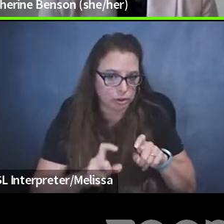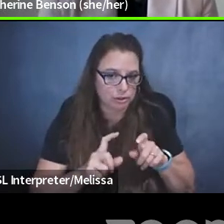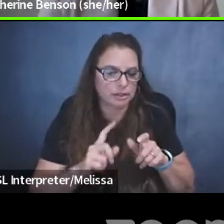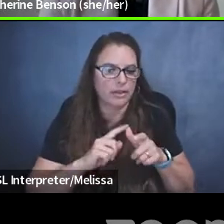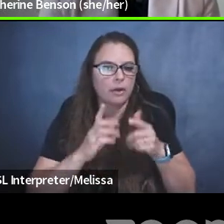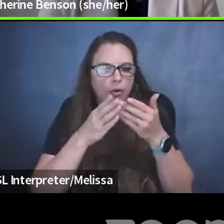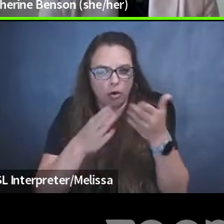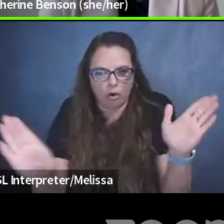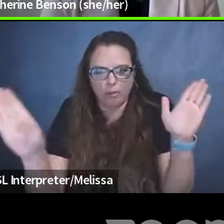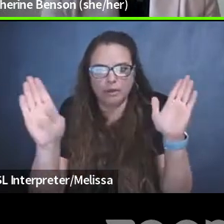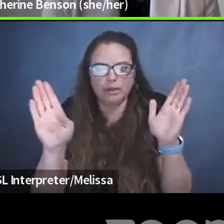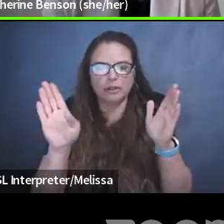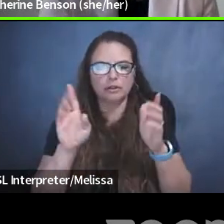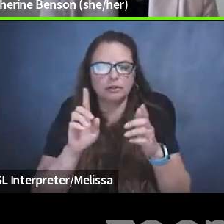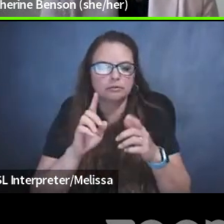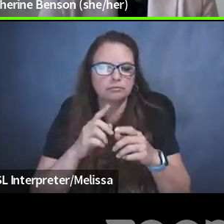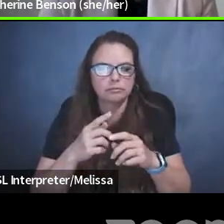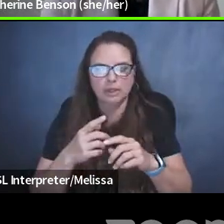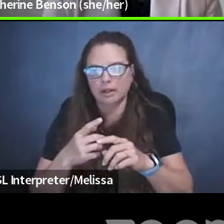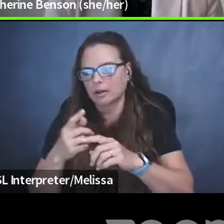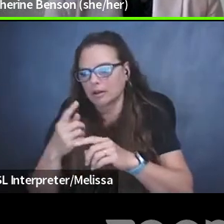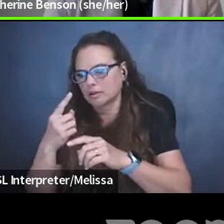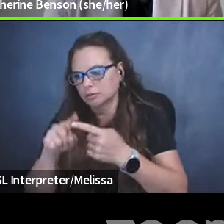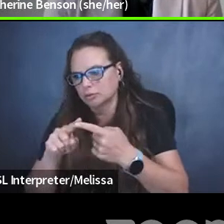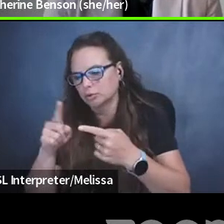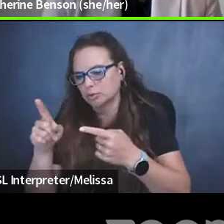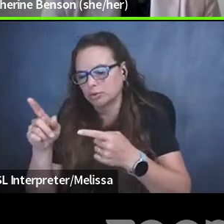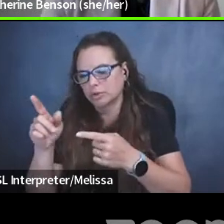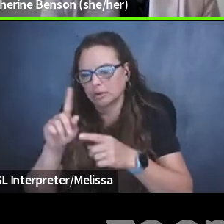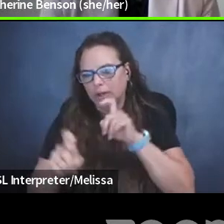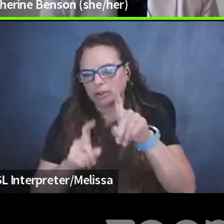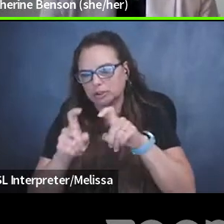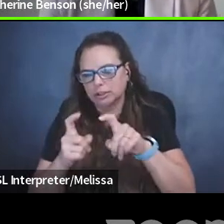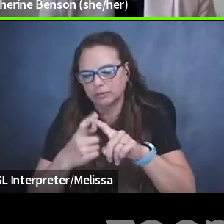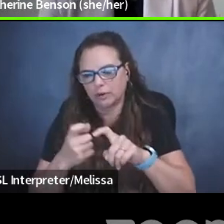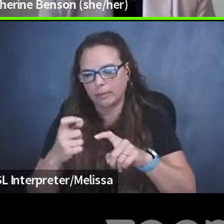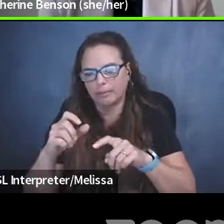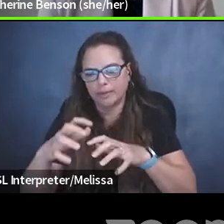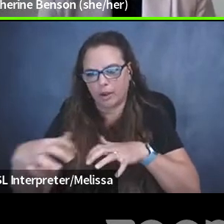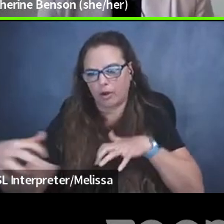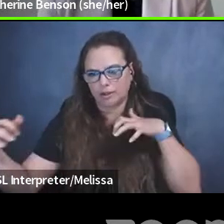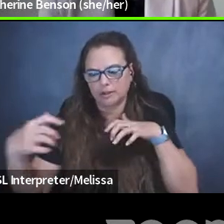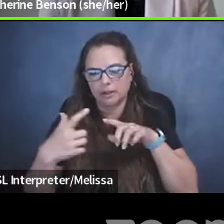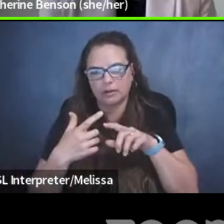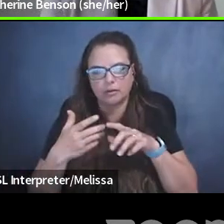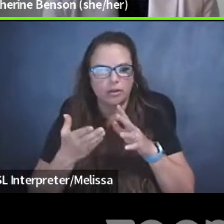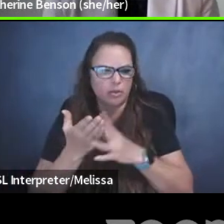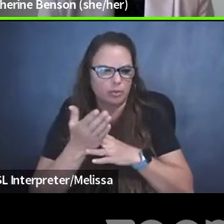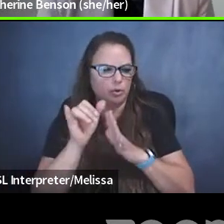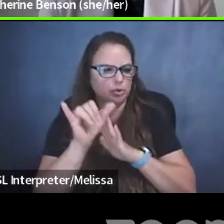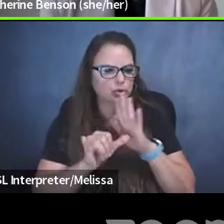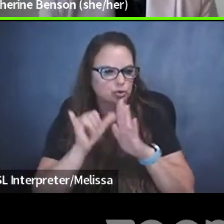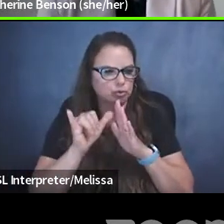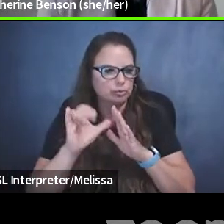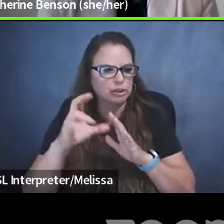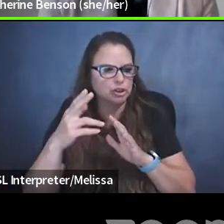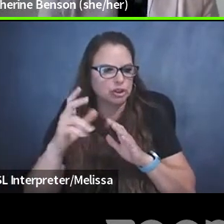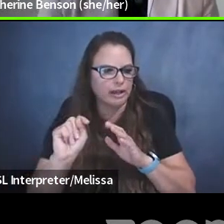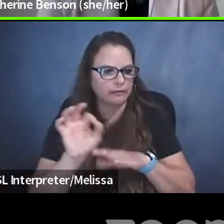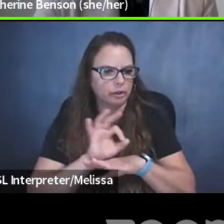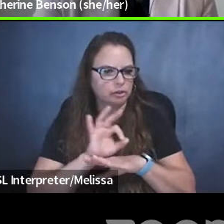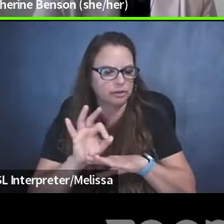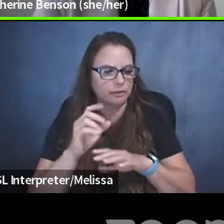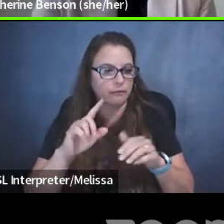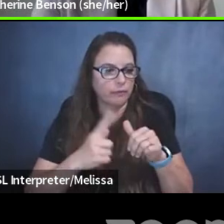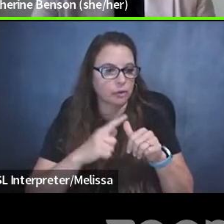floor to questions from our audience through the YouTube's chat function. So, I'd like to direct the first question to either Megan or Mara.